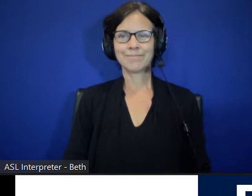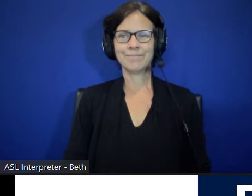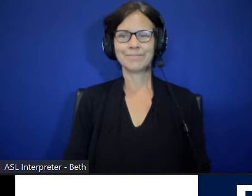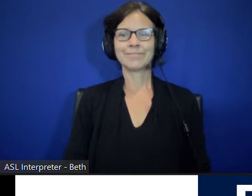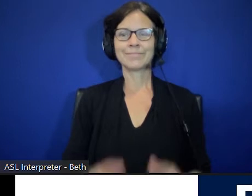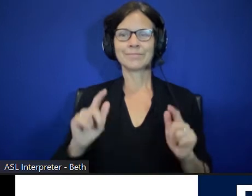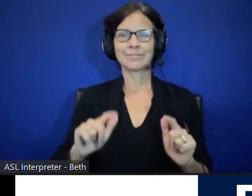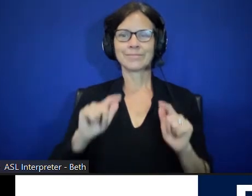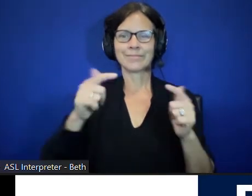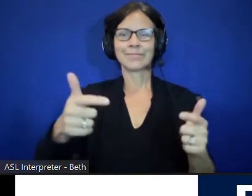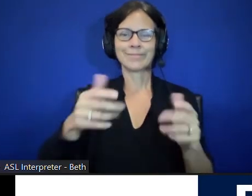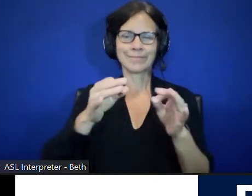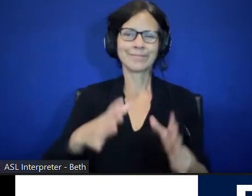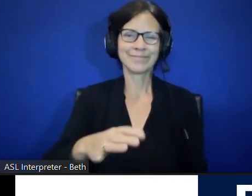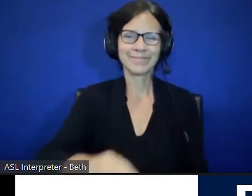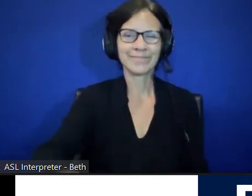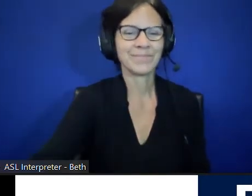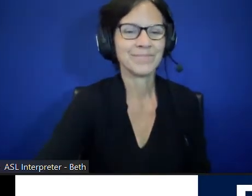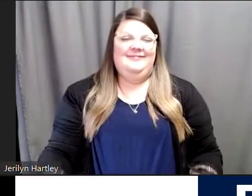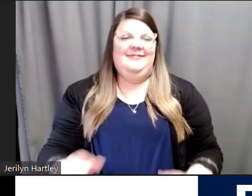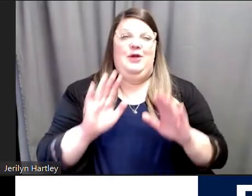Thank you, That would be great. Thanks, Alyssa.